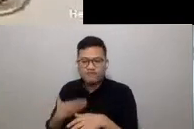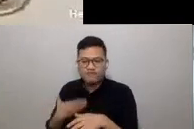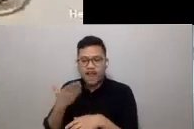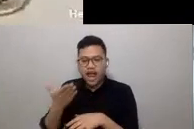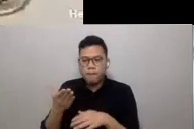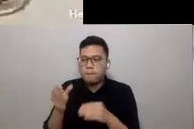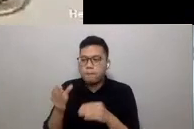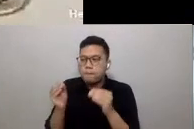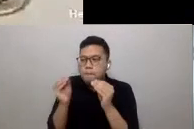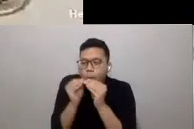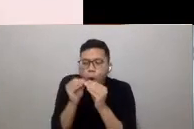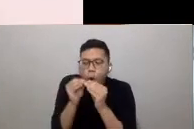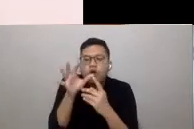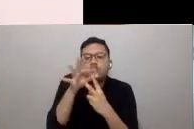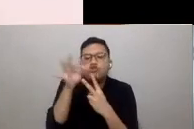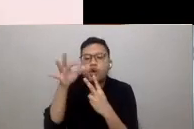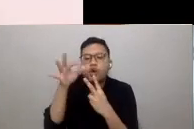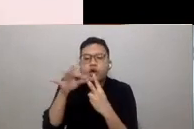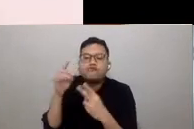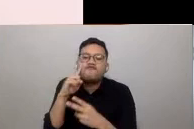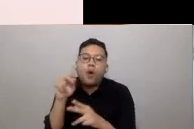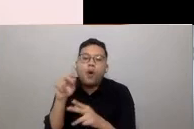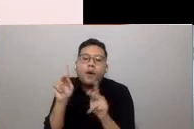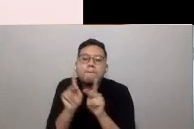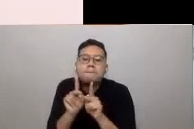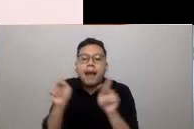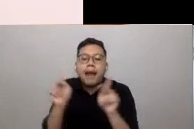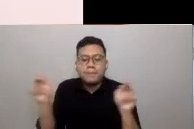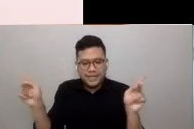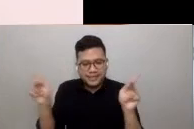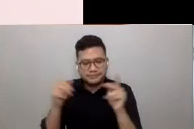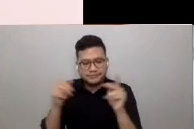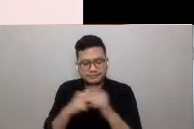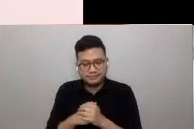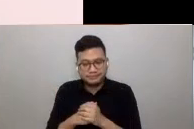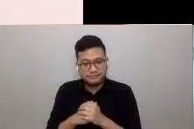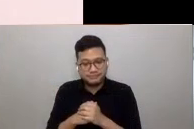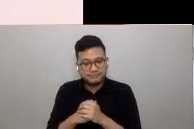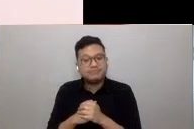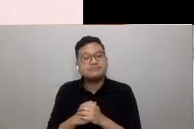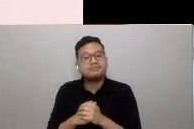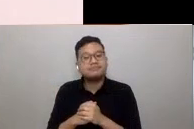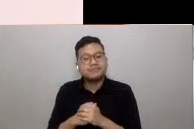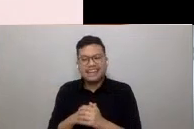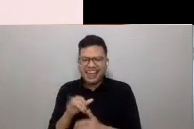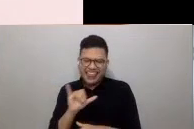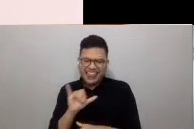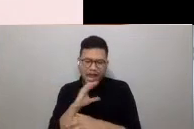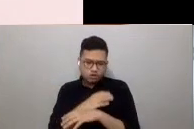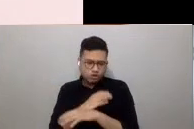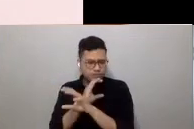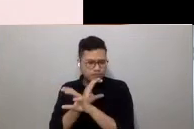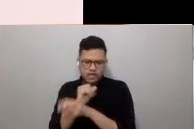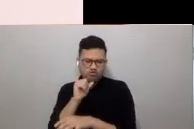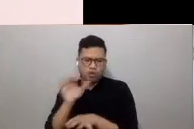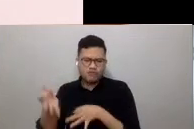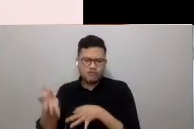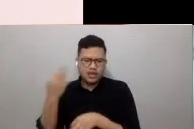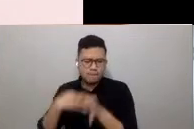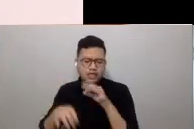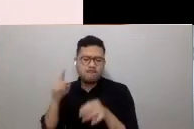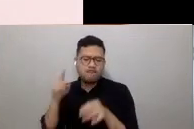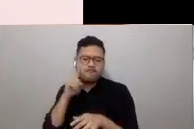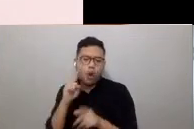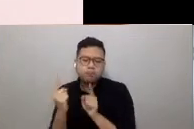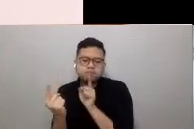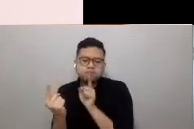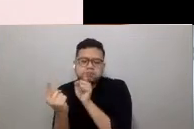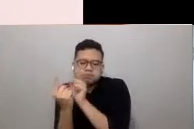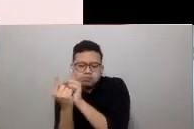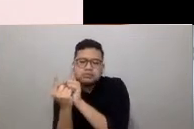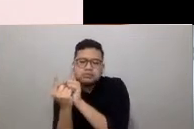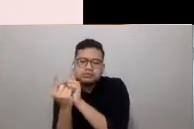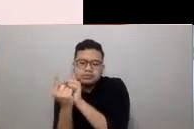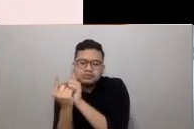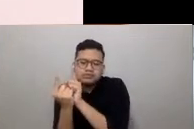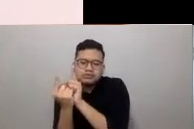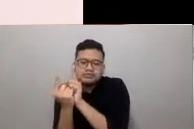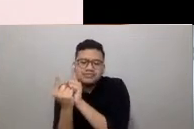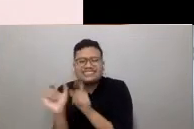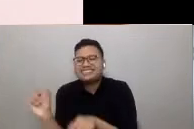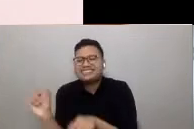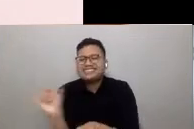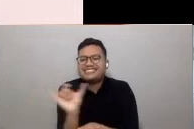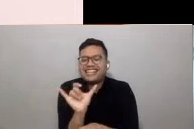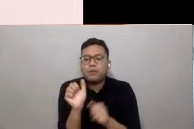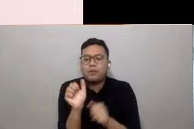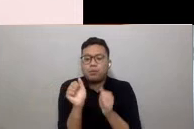choices for the public. Just as a Zoom call is no replacement for personal interaction, neither is a